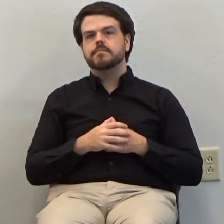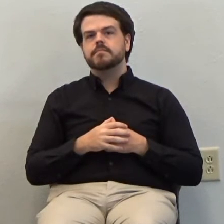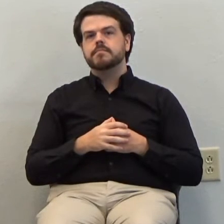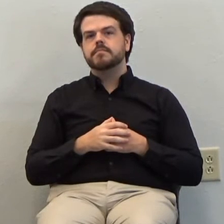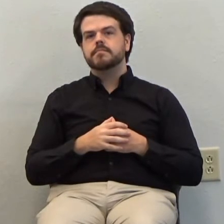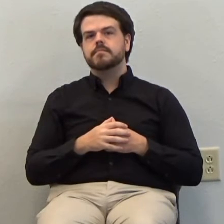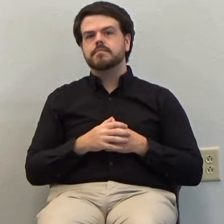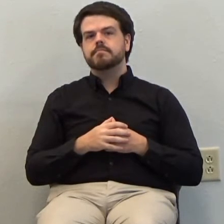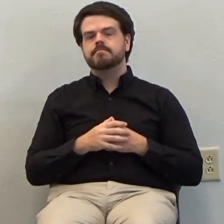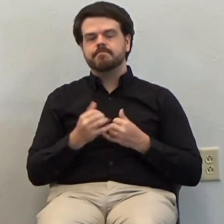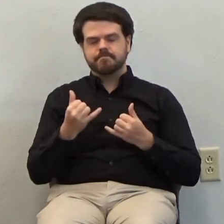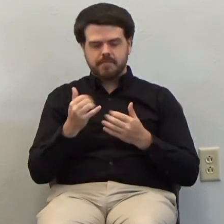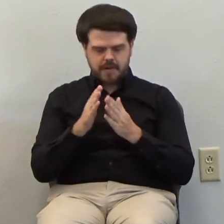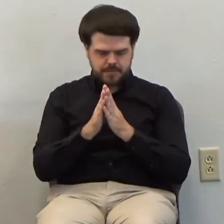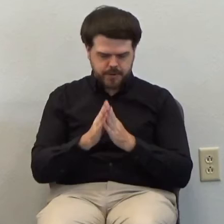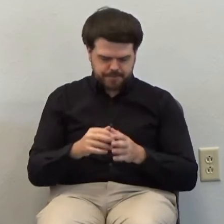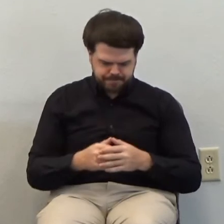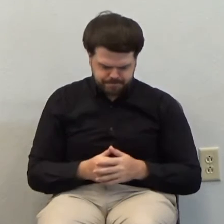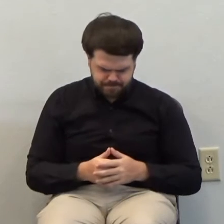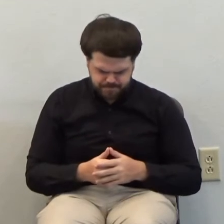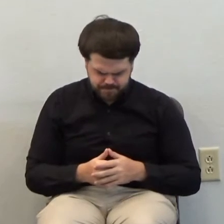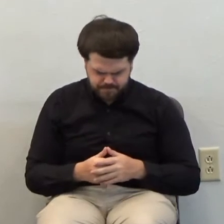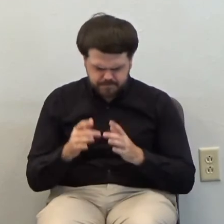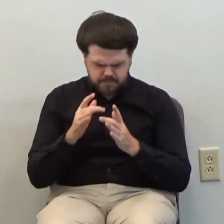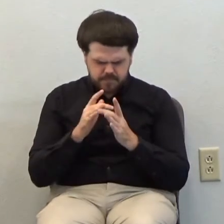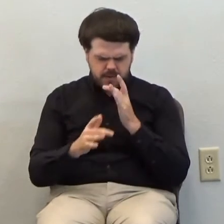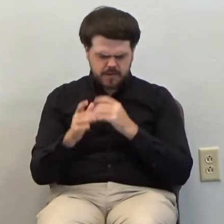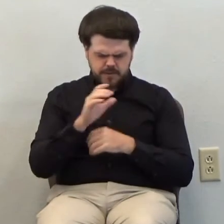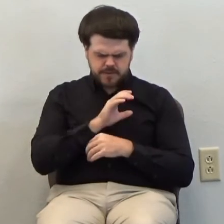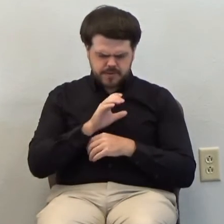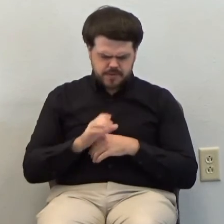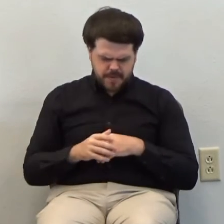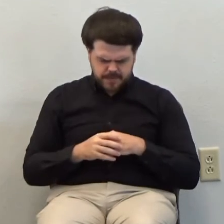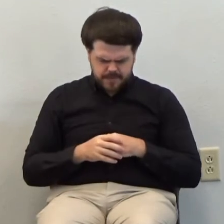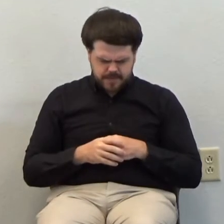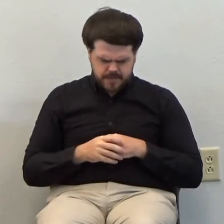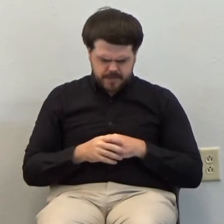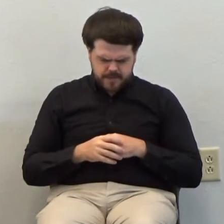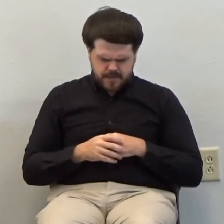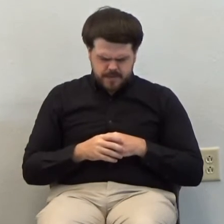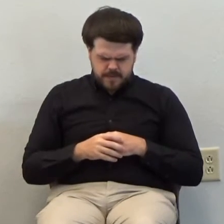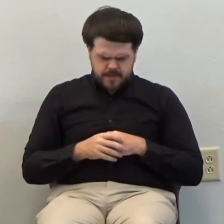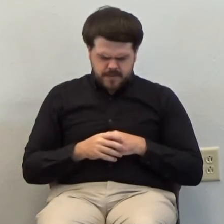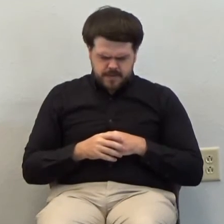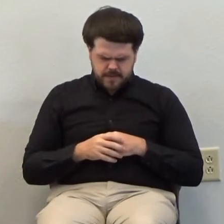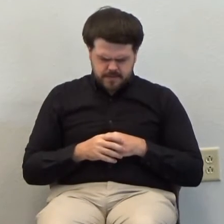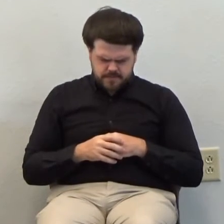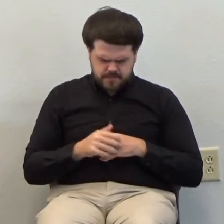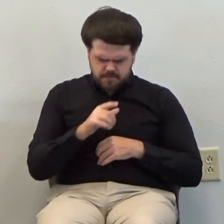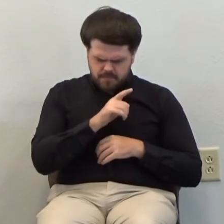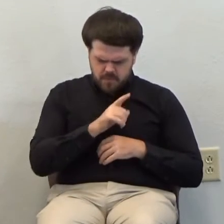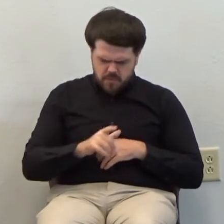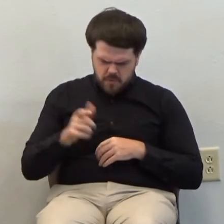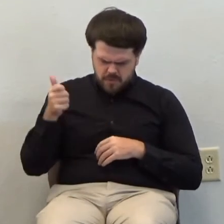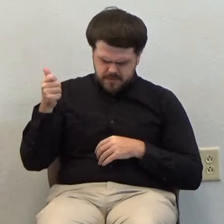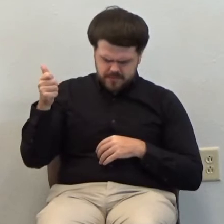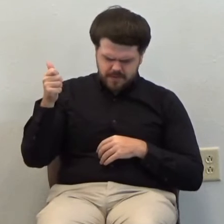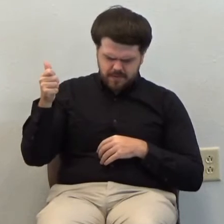let's pray and now Lord Jesus Christ the Lord of death and life